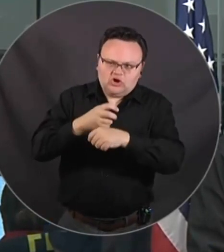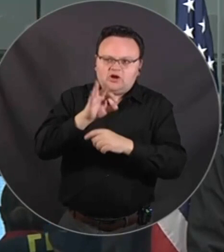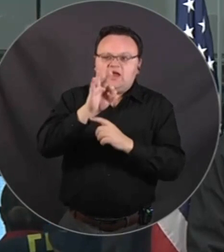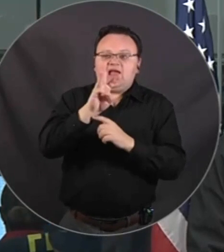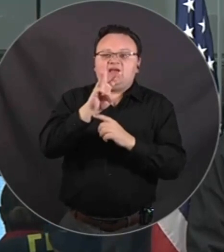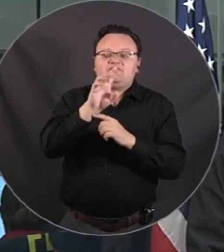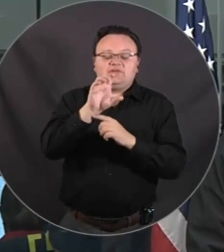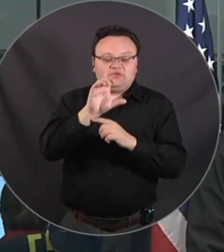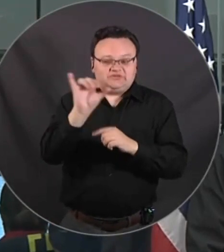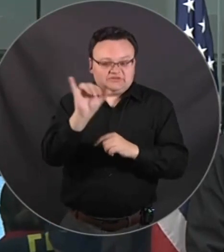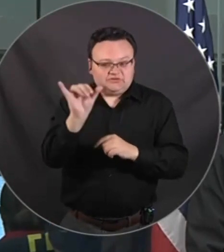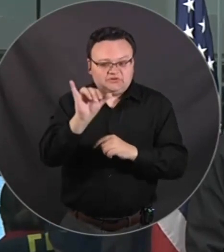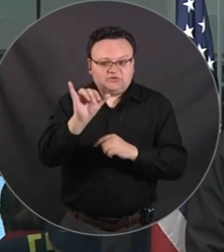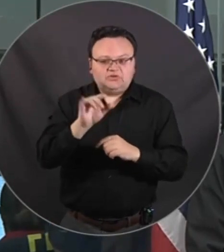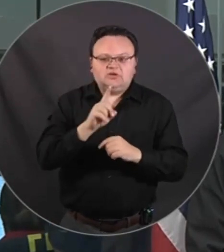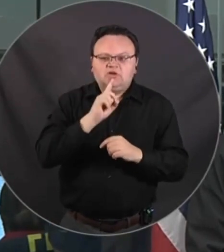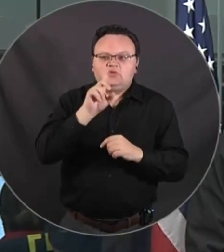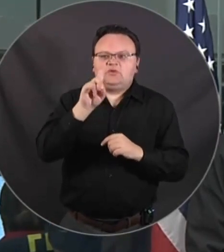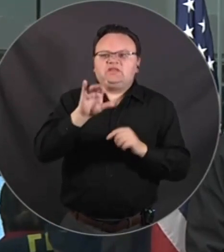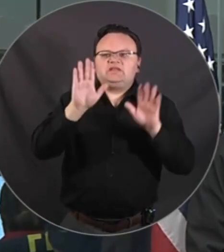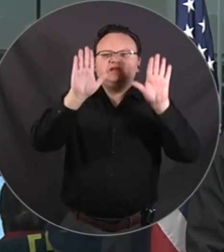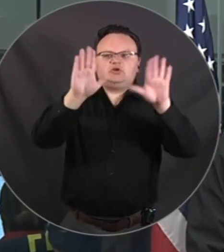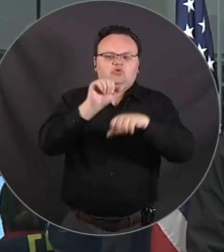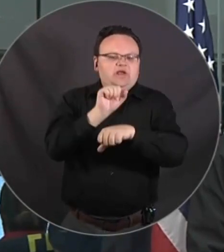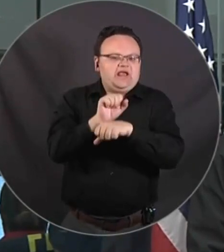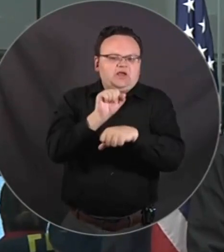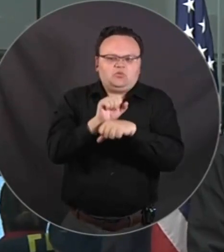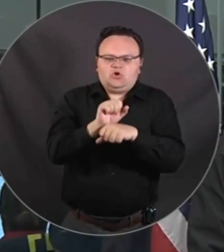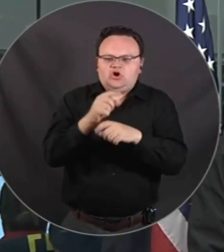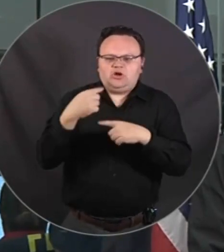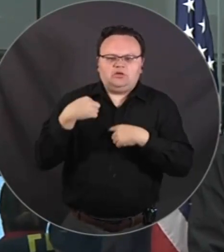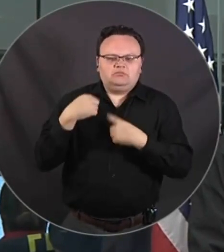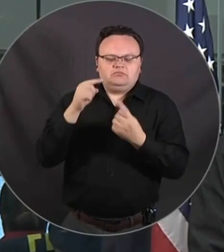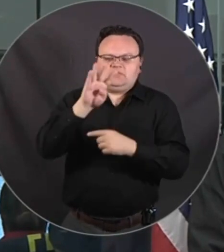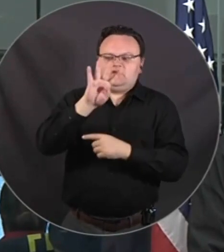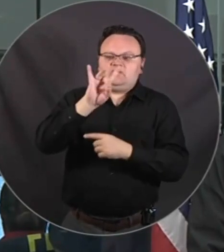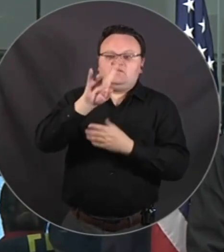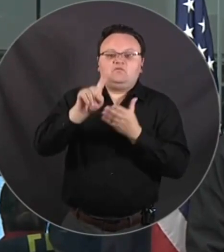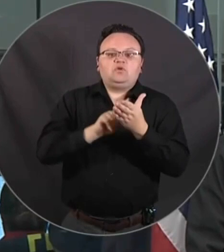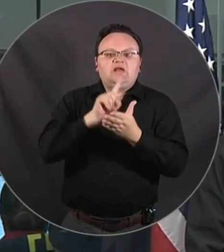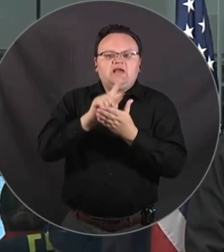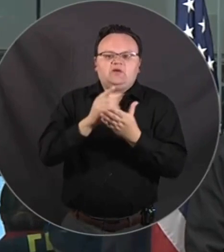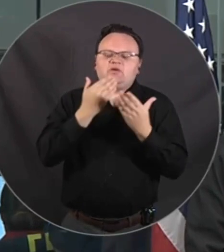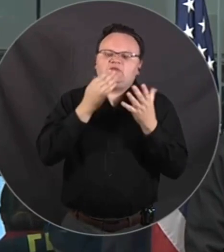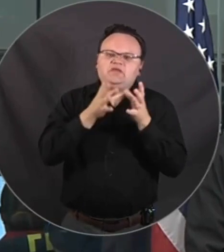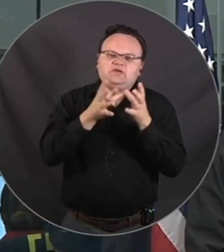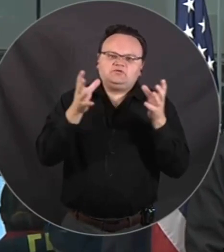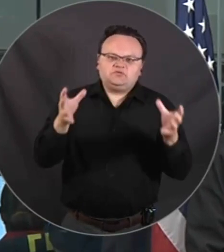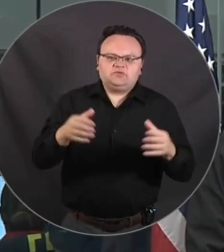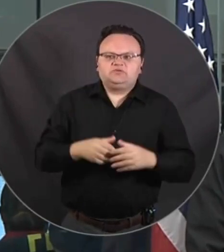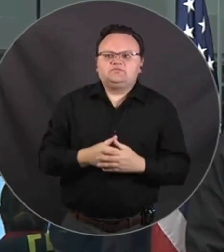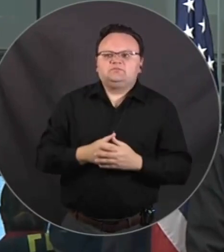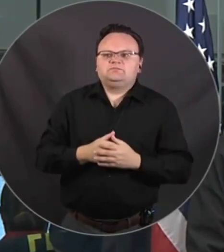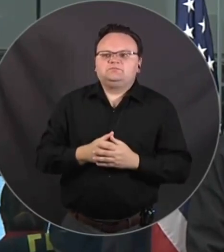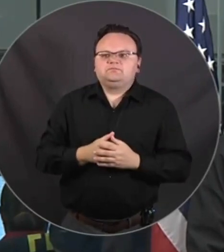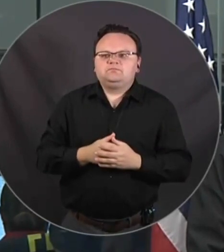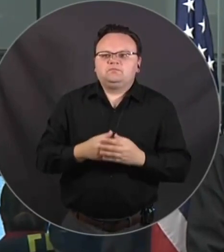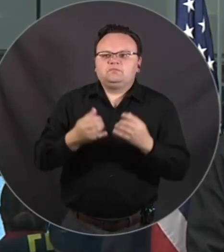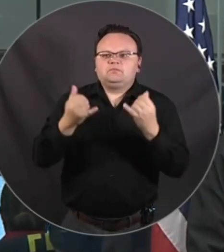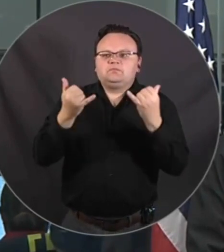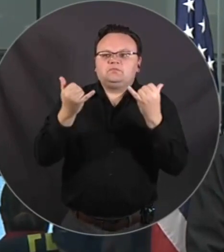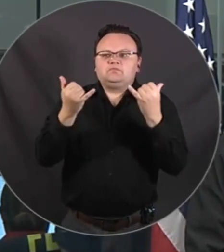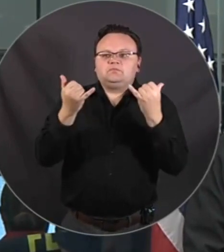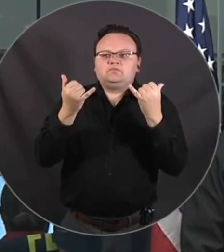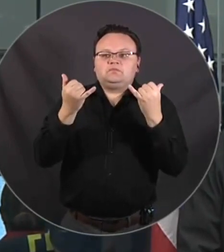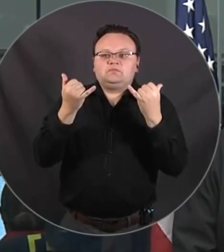guys have been doing some really, really great work over the last 48 hours. So thank you again, General. At this time, no deaths